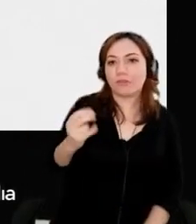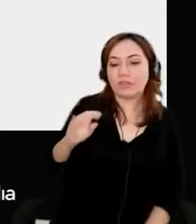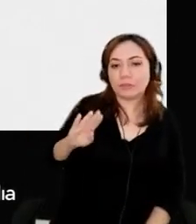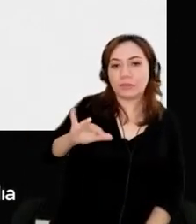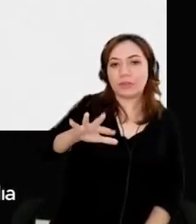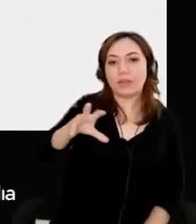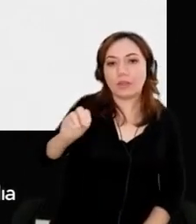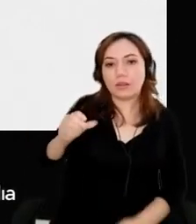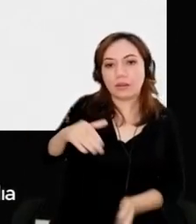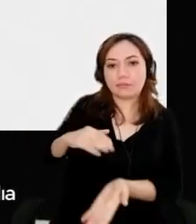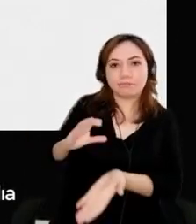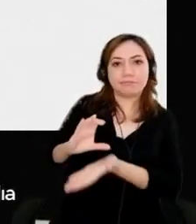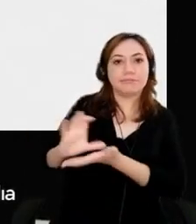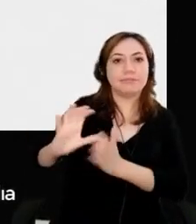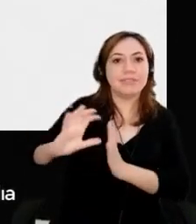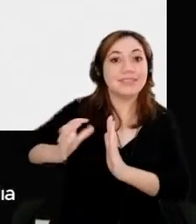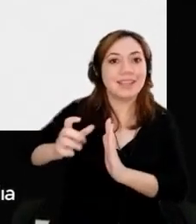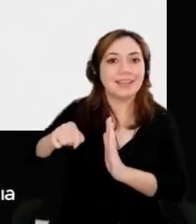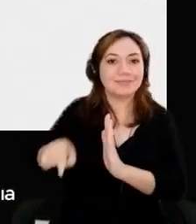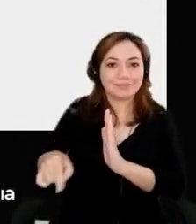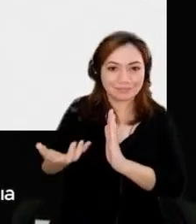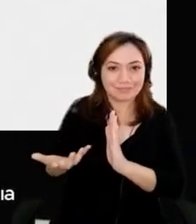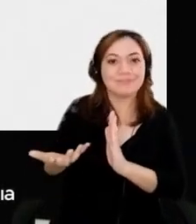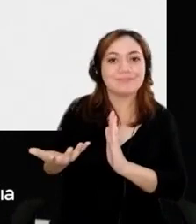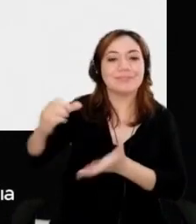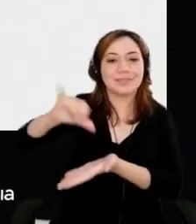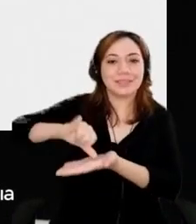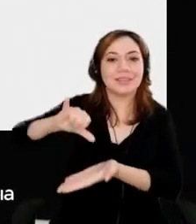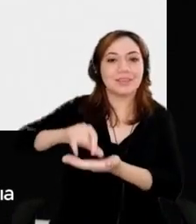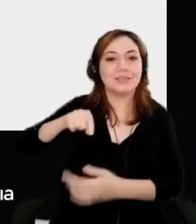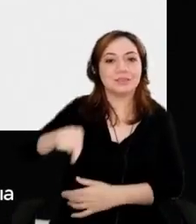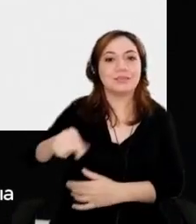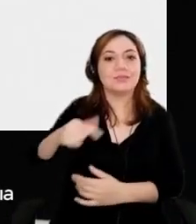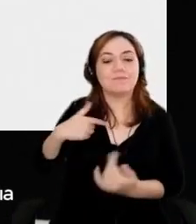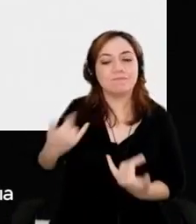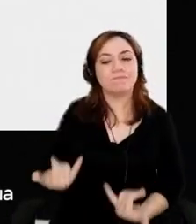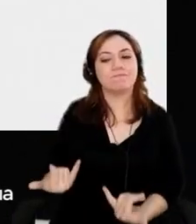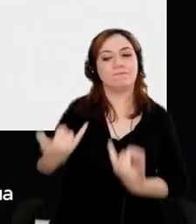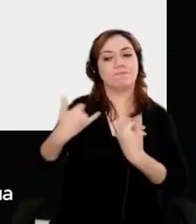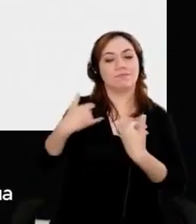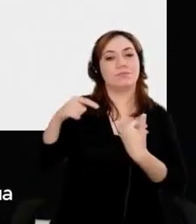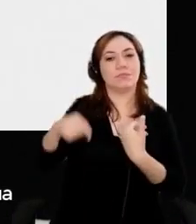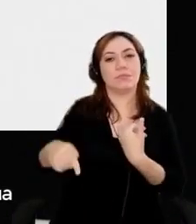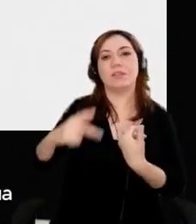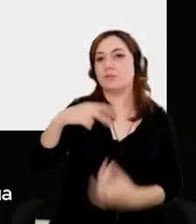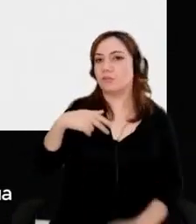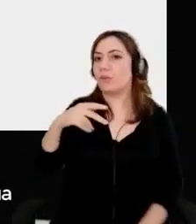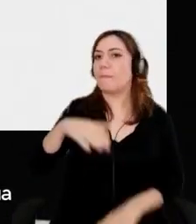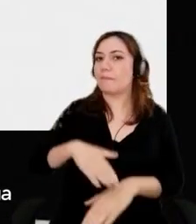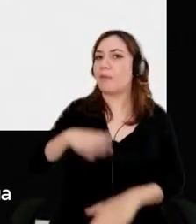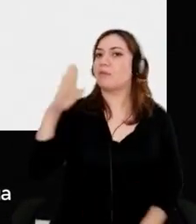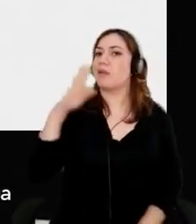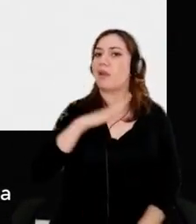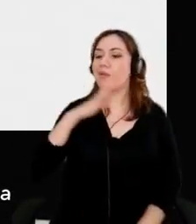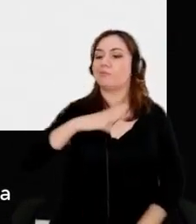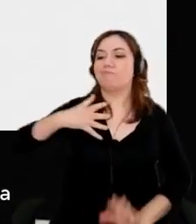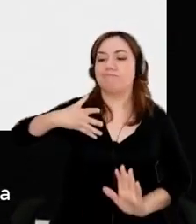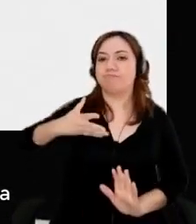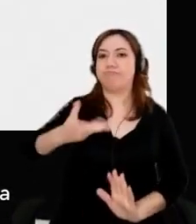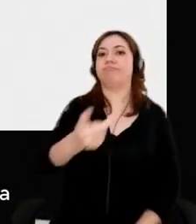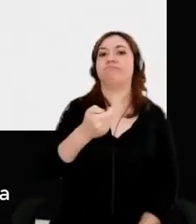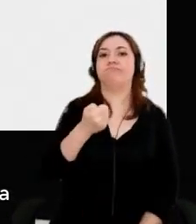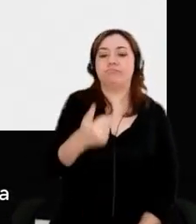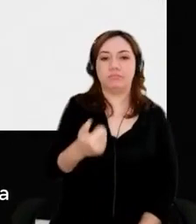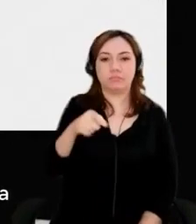So that tells me right there that this is going to accelerate very, very quickly. It is not POCs